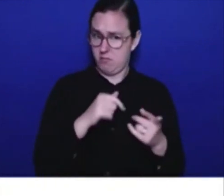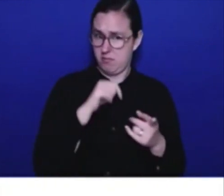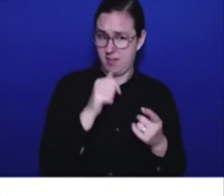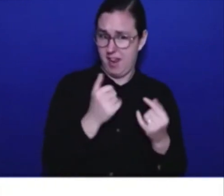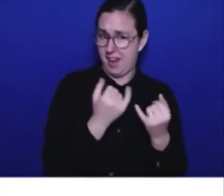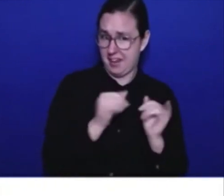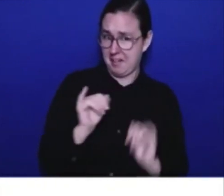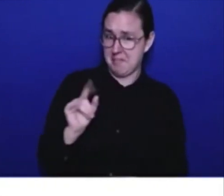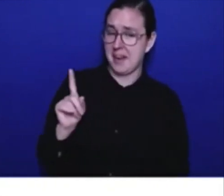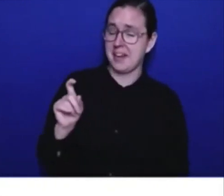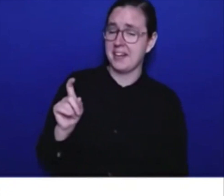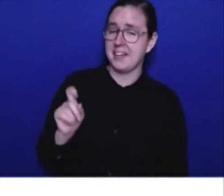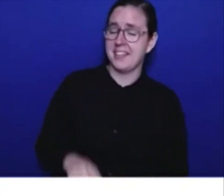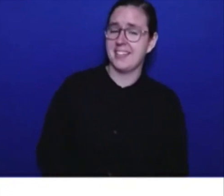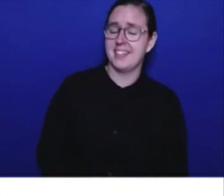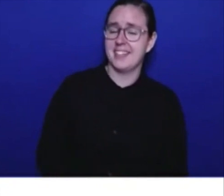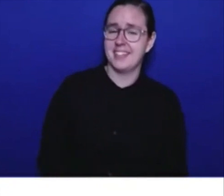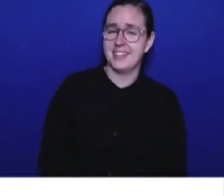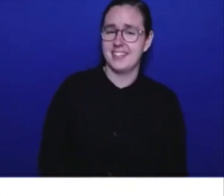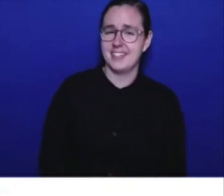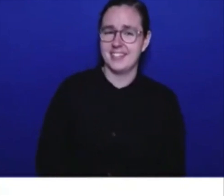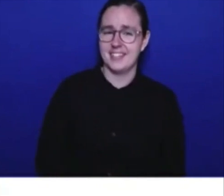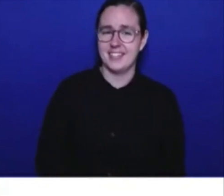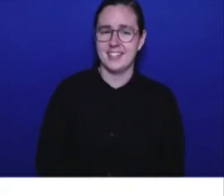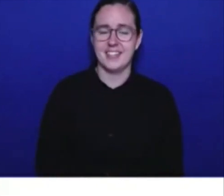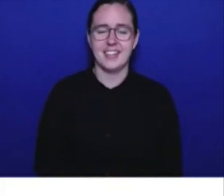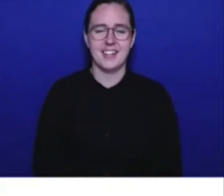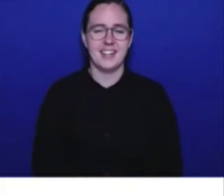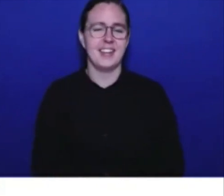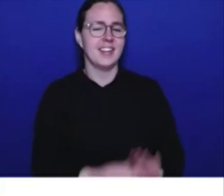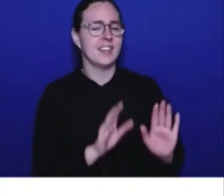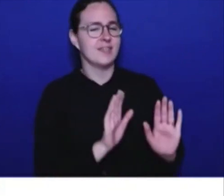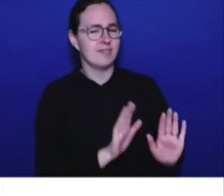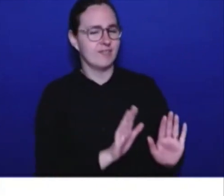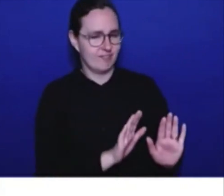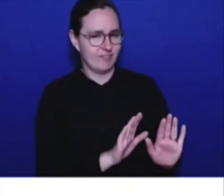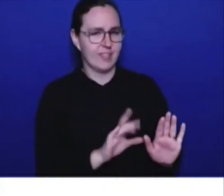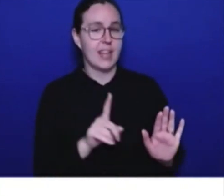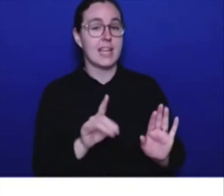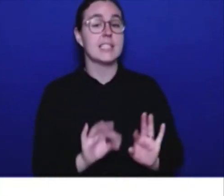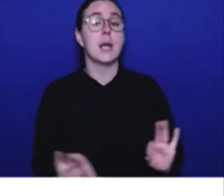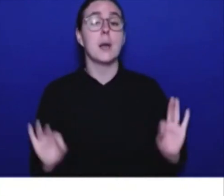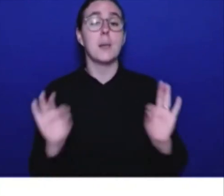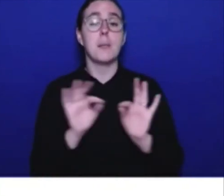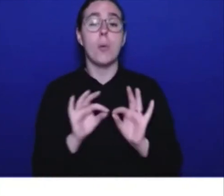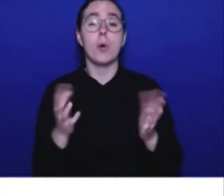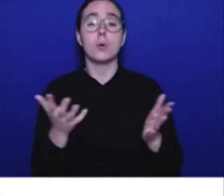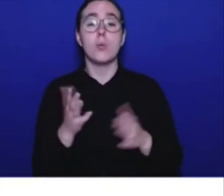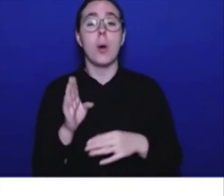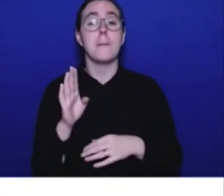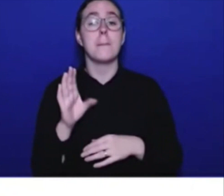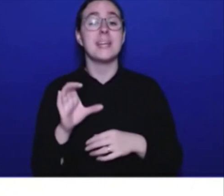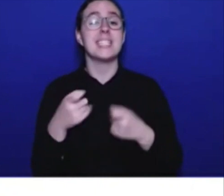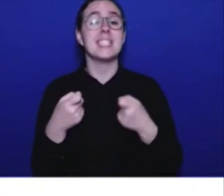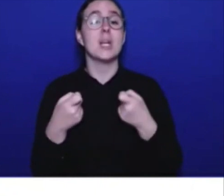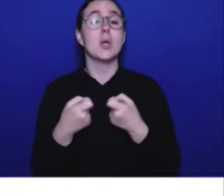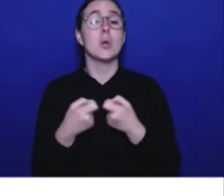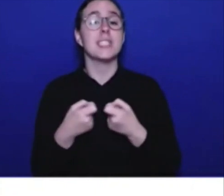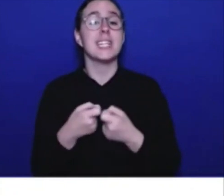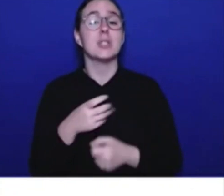So it's important that the BC Utilities Commission fulfills its role of reviewing ICBC's numbers,